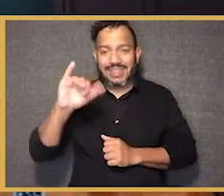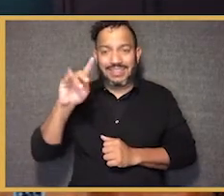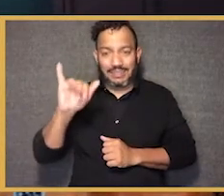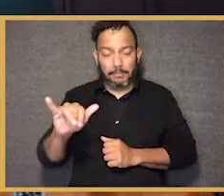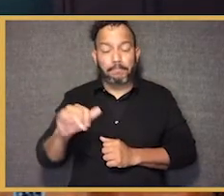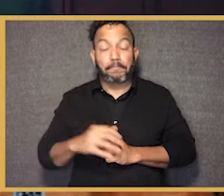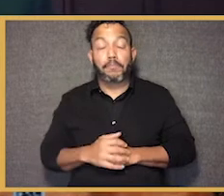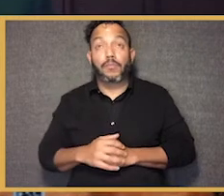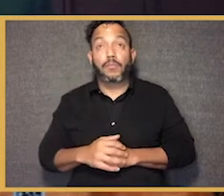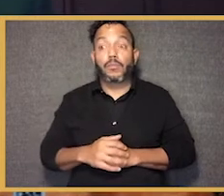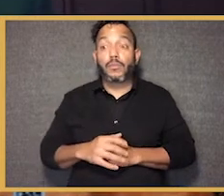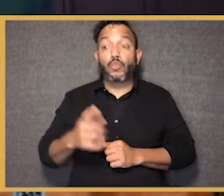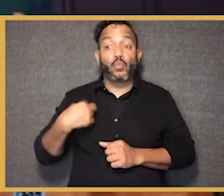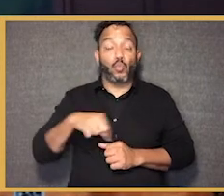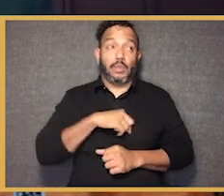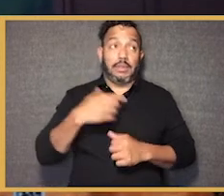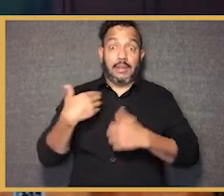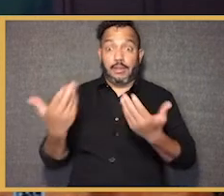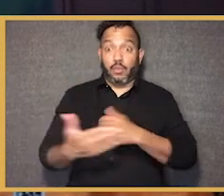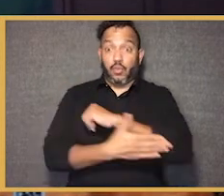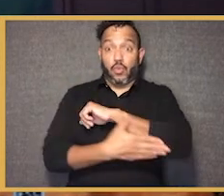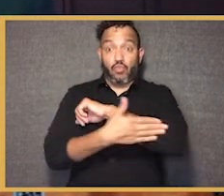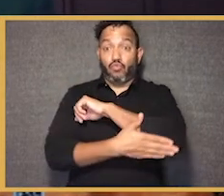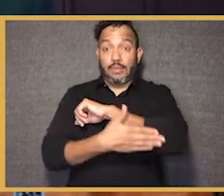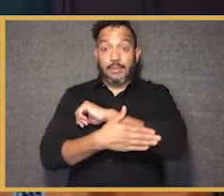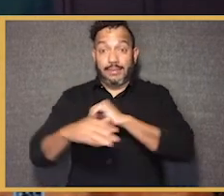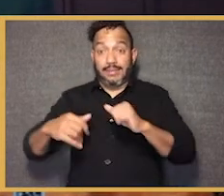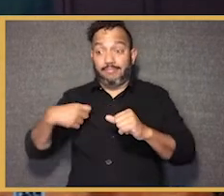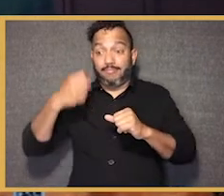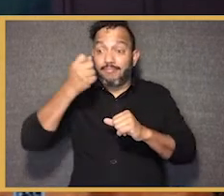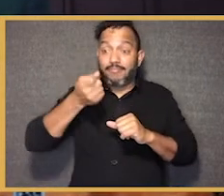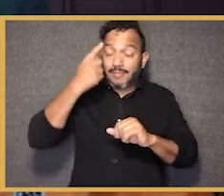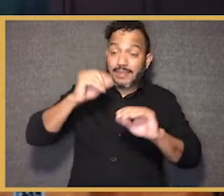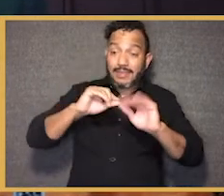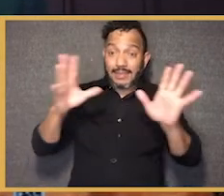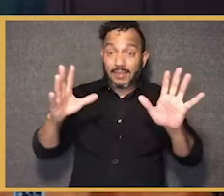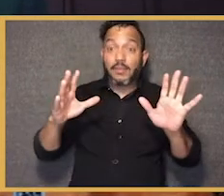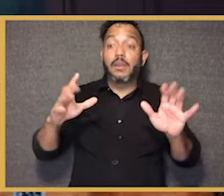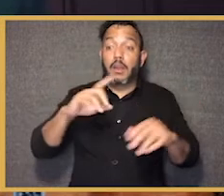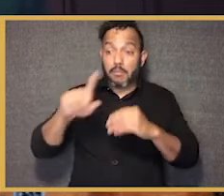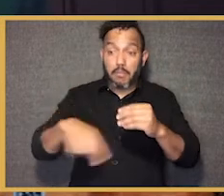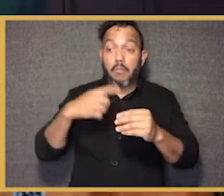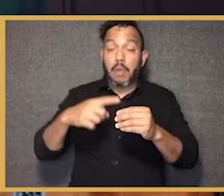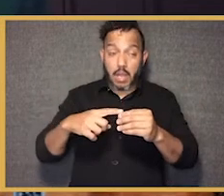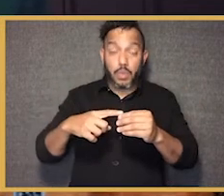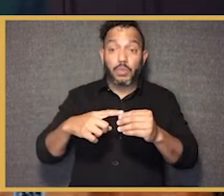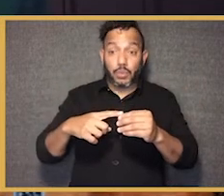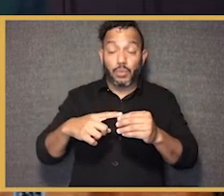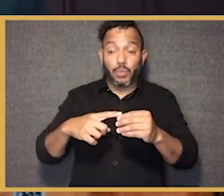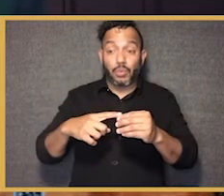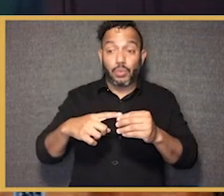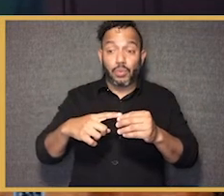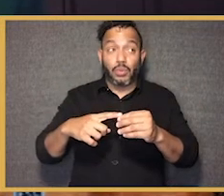that as a country, we still have not grappled with the fundamental question of Brown versus Board of Education.